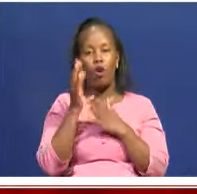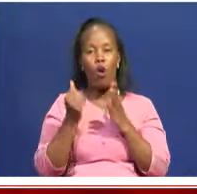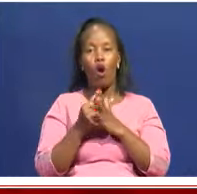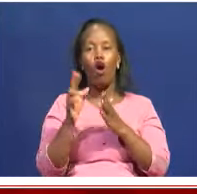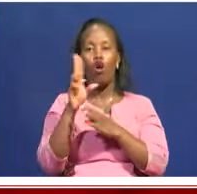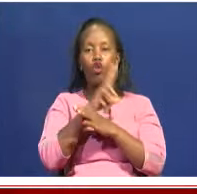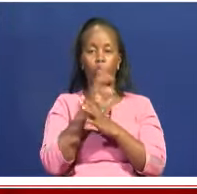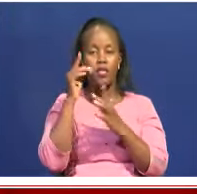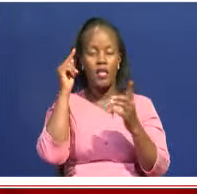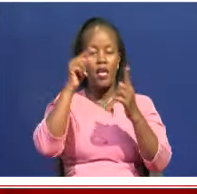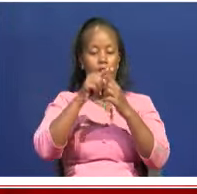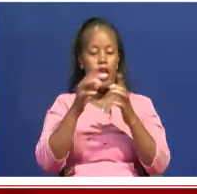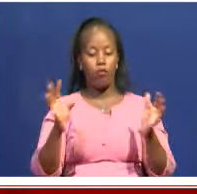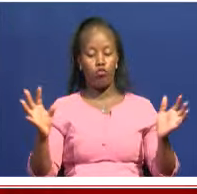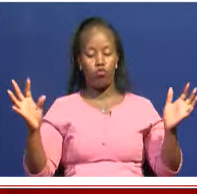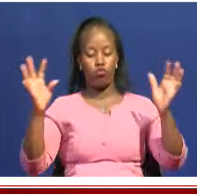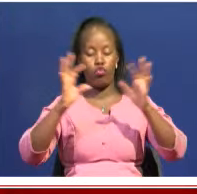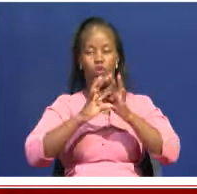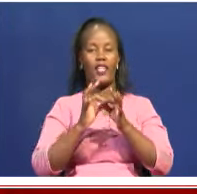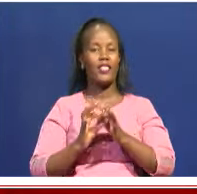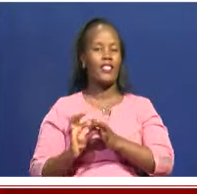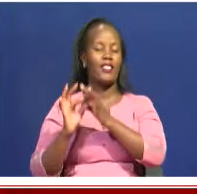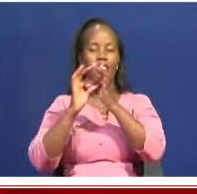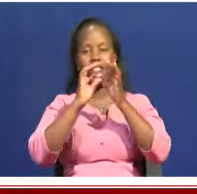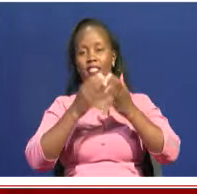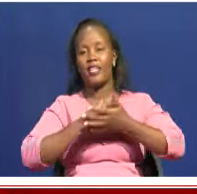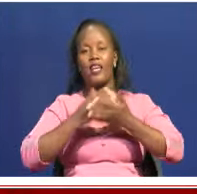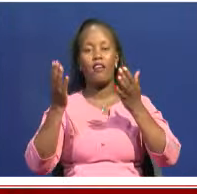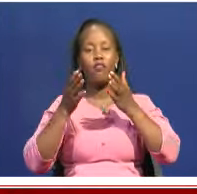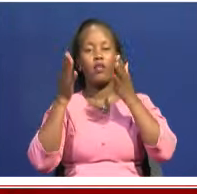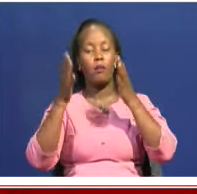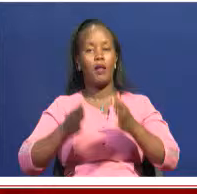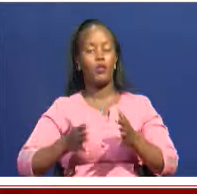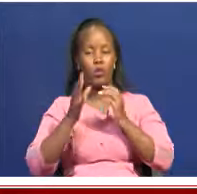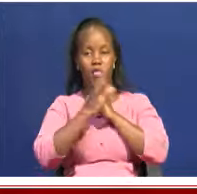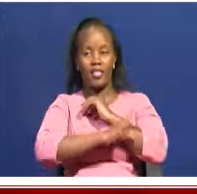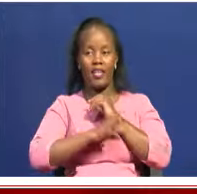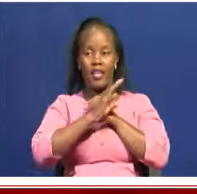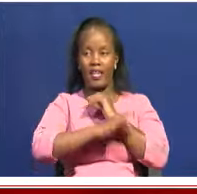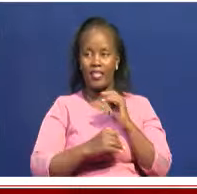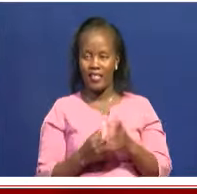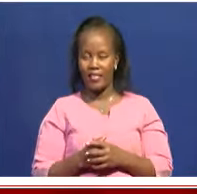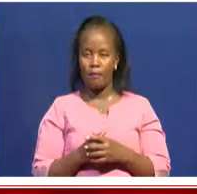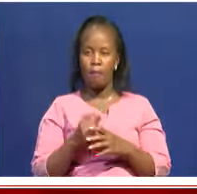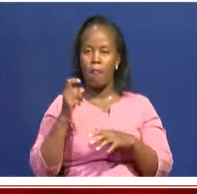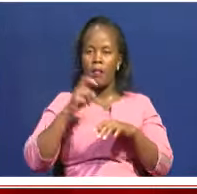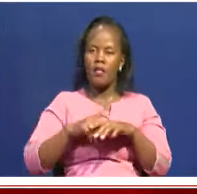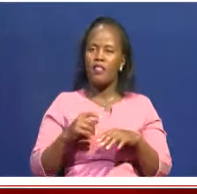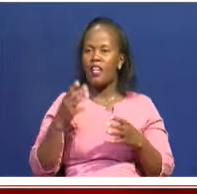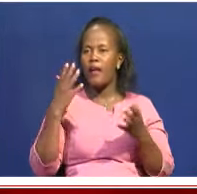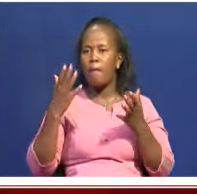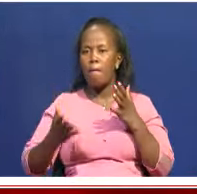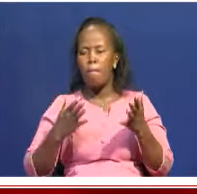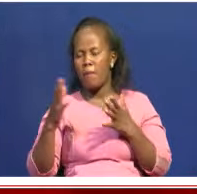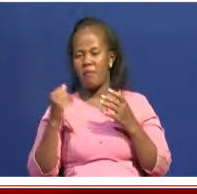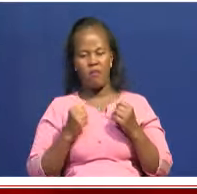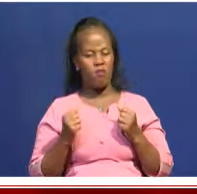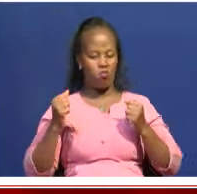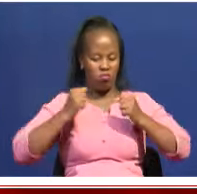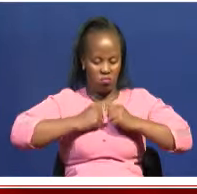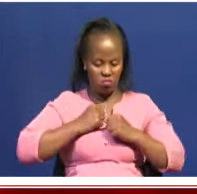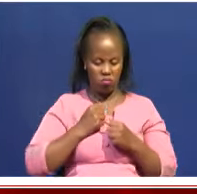uniting everybody in the country. So what you have as, when you wear for your Rurashiok, for instance, functions, for instance,